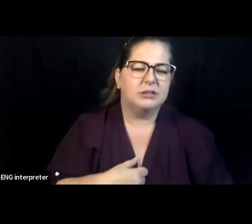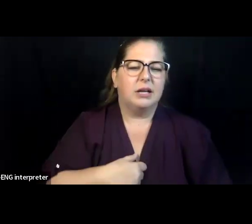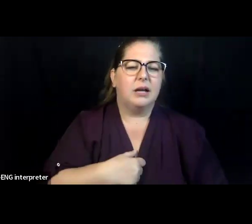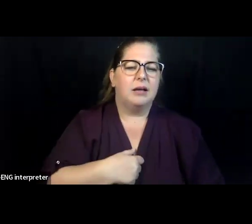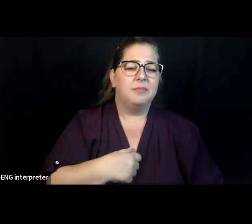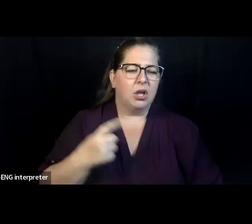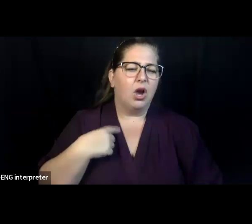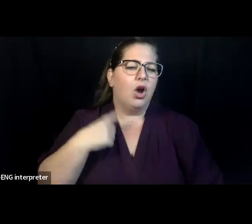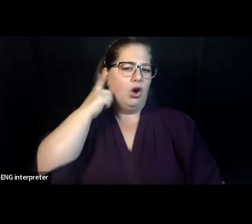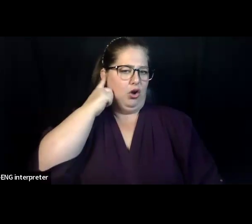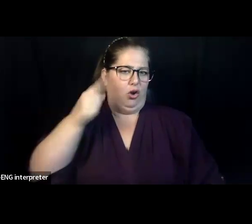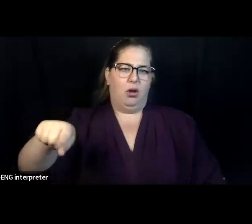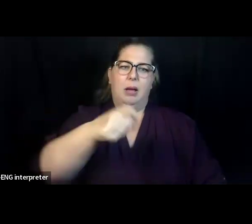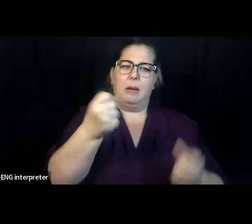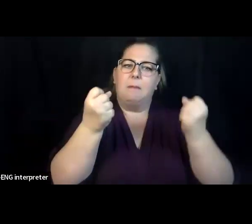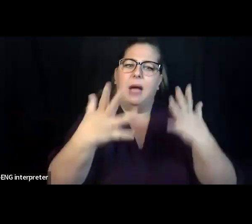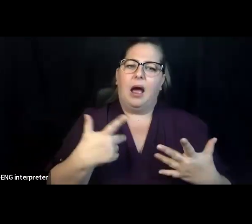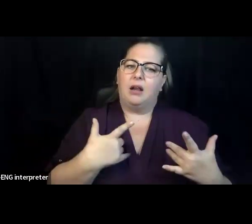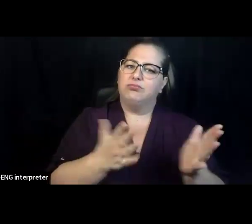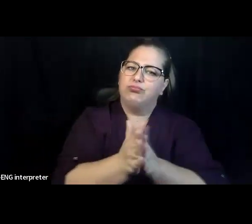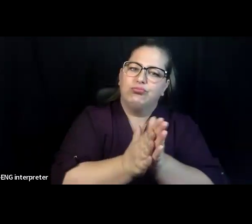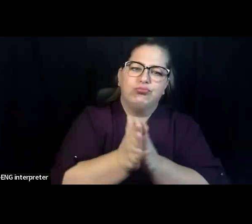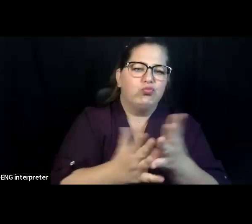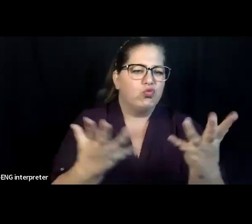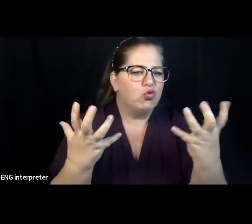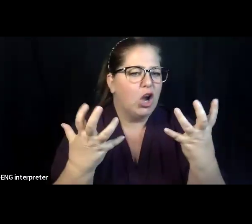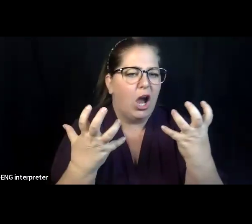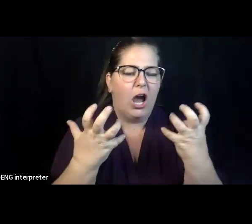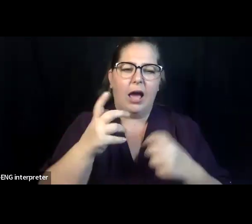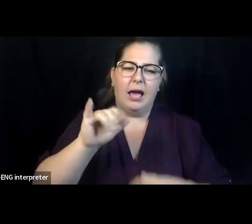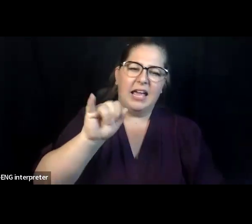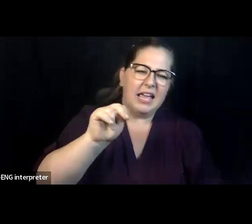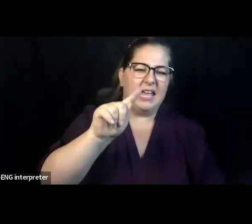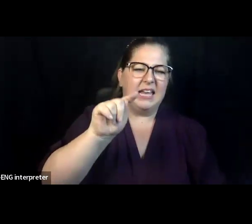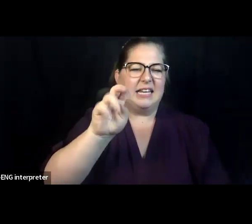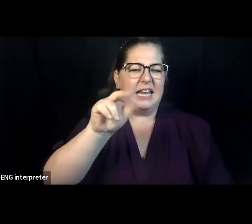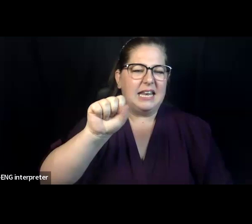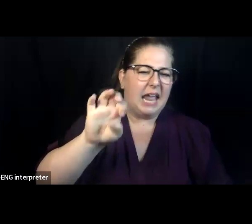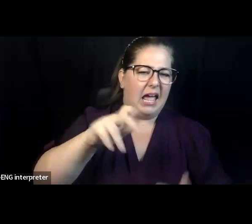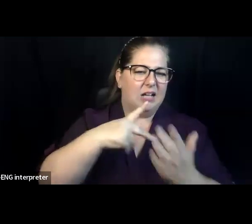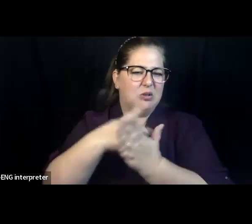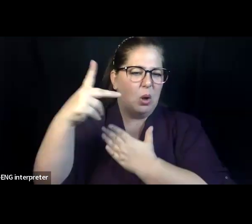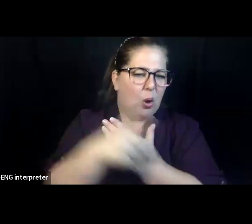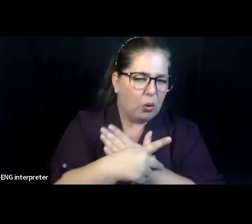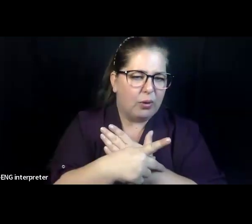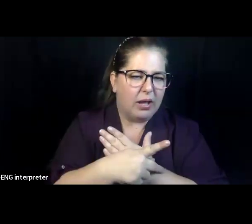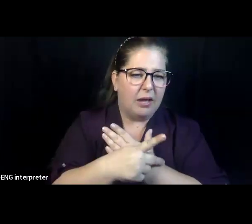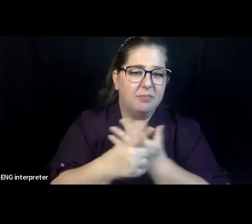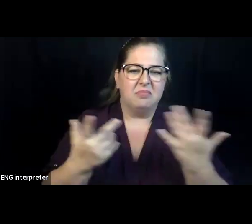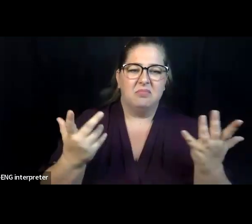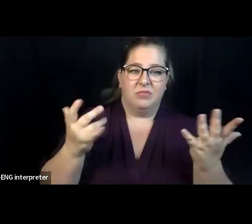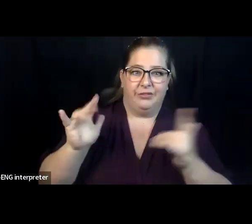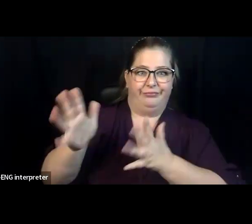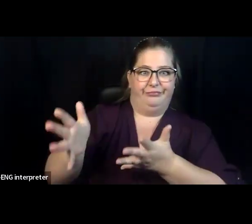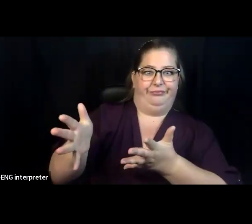with the cultural center, uh, in the Longmore Institute. And so we're going to start that off by having a, um, virtual